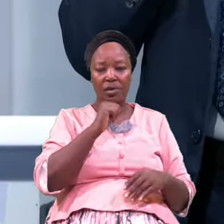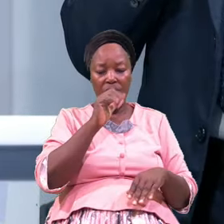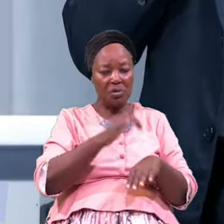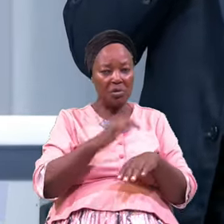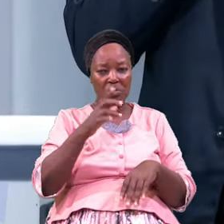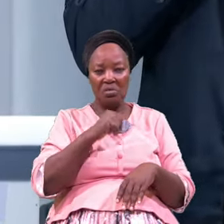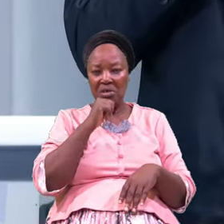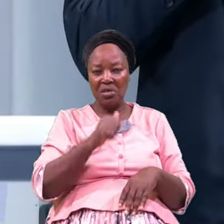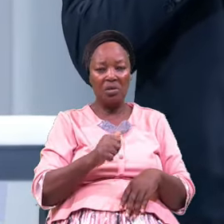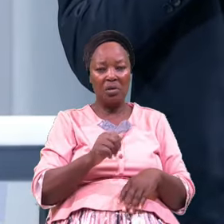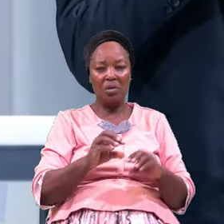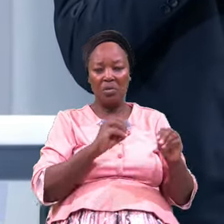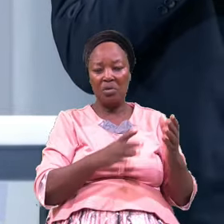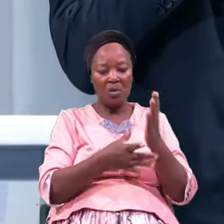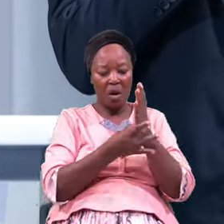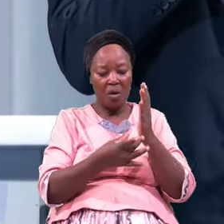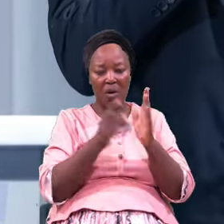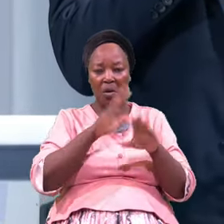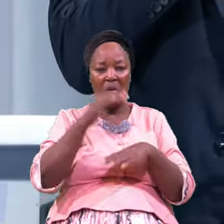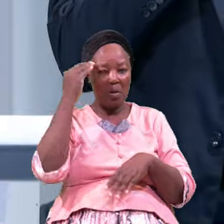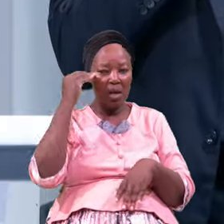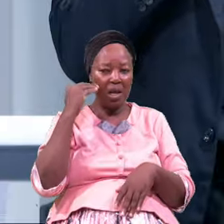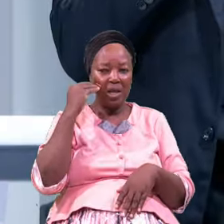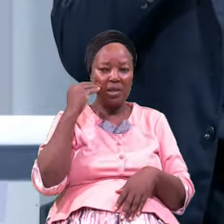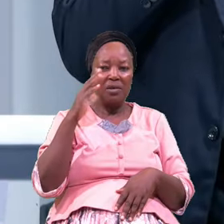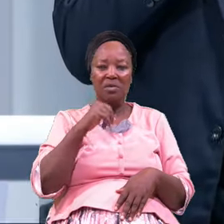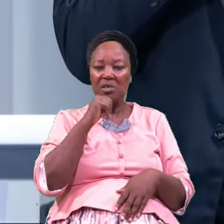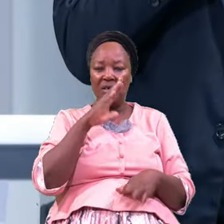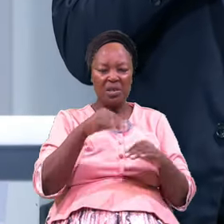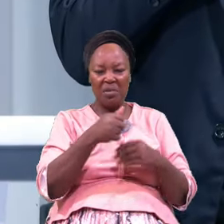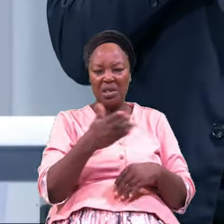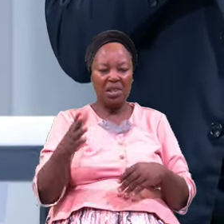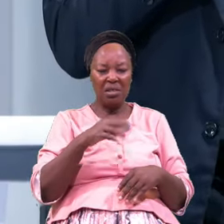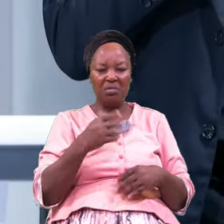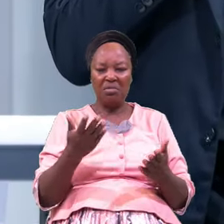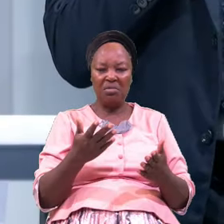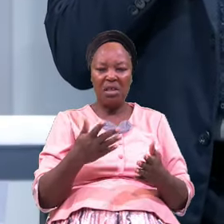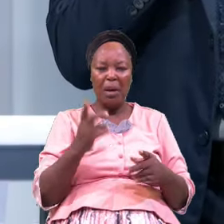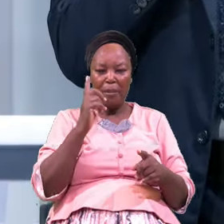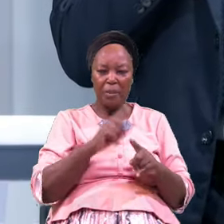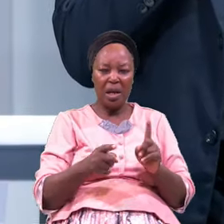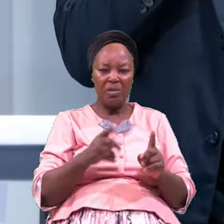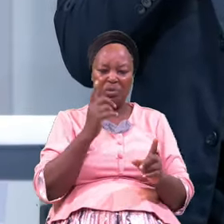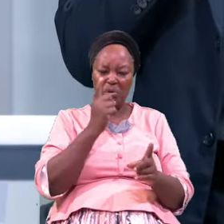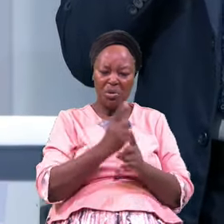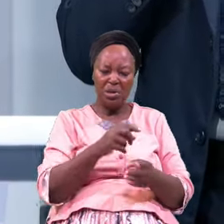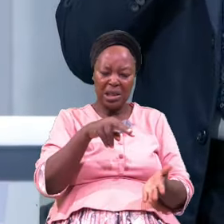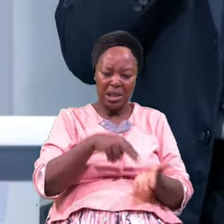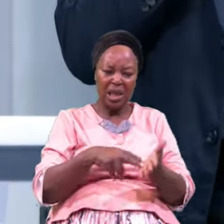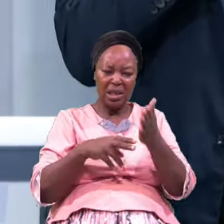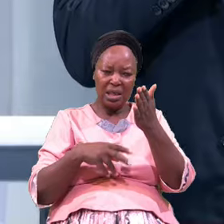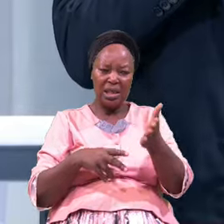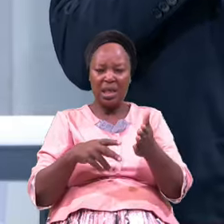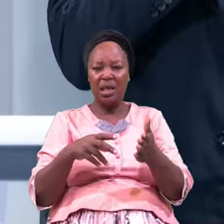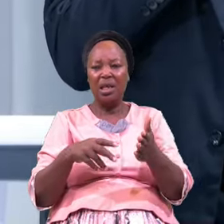Oil To Rob He Will Not Give You Bracelet He Is Not Going To Give You Any Apron As It Was In The